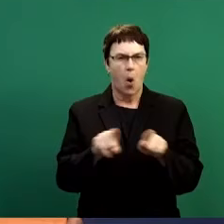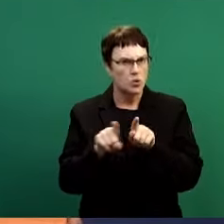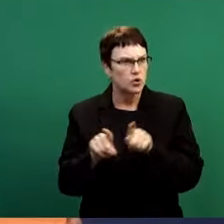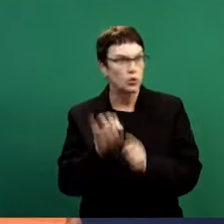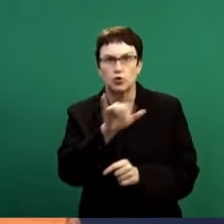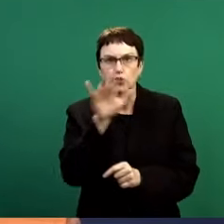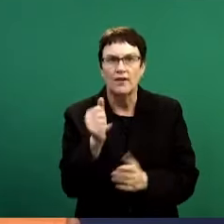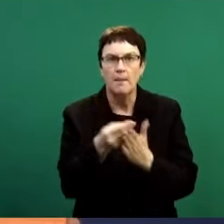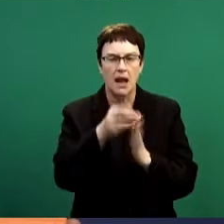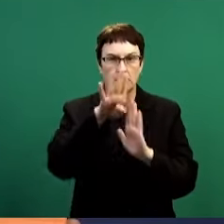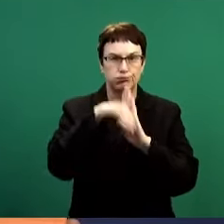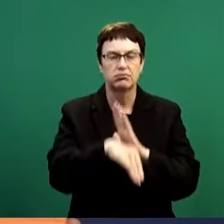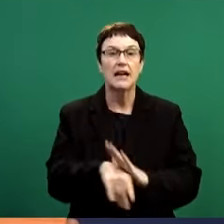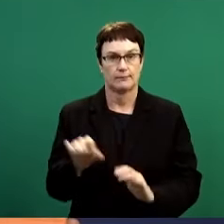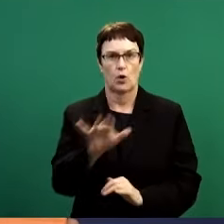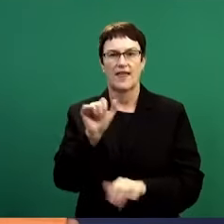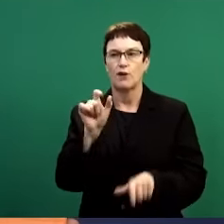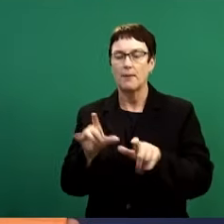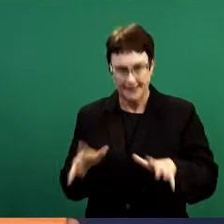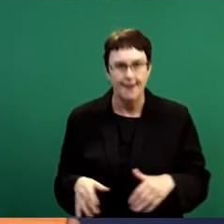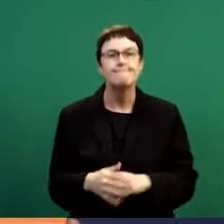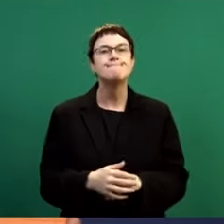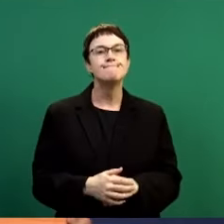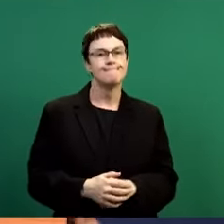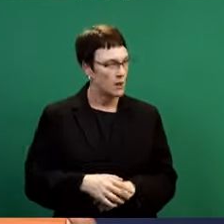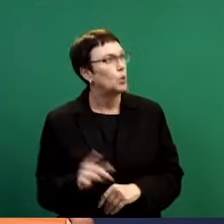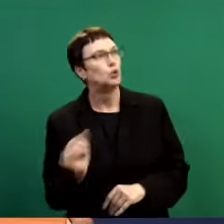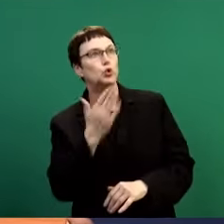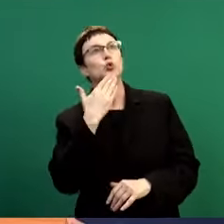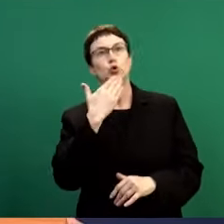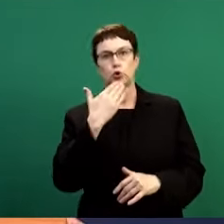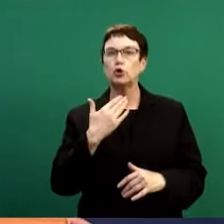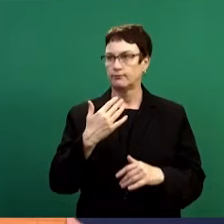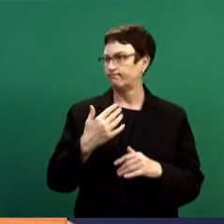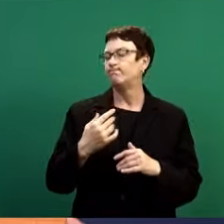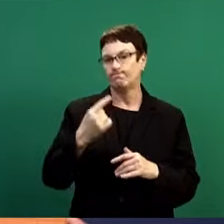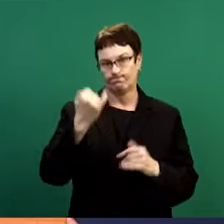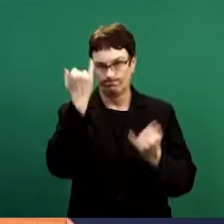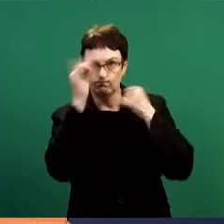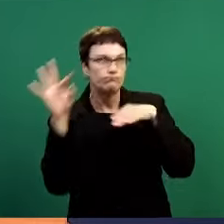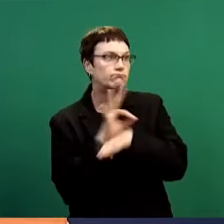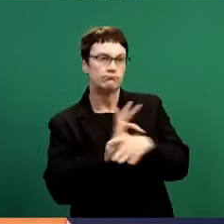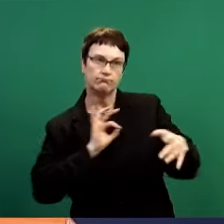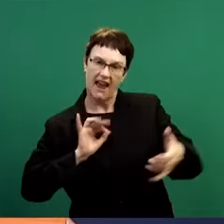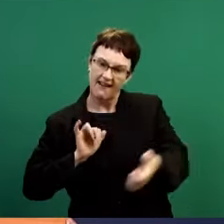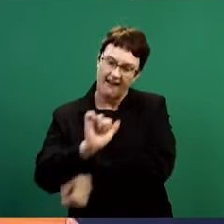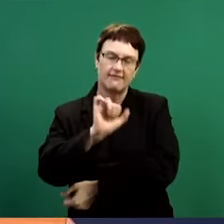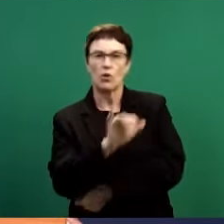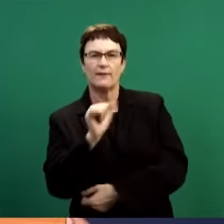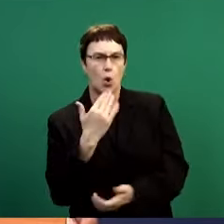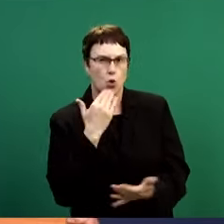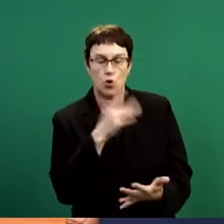is conspiring against us to make the rent so strong and make the life of South African